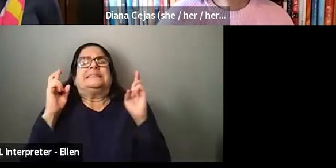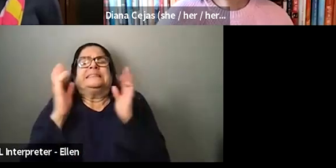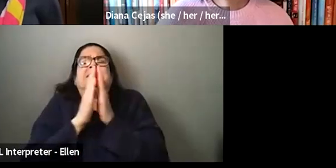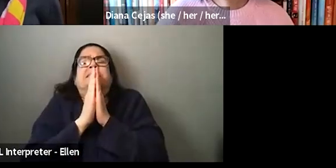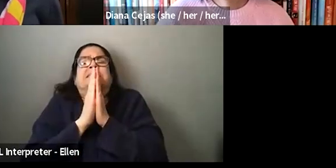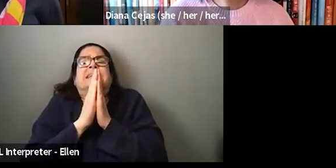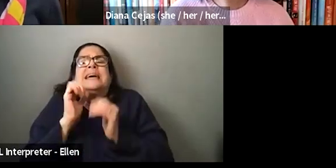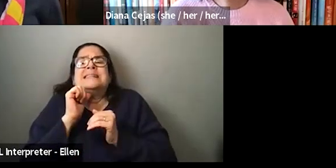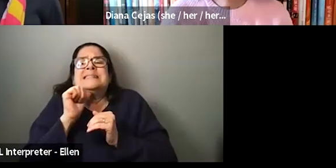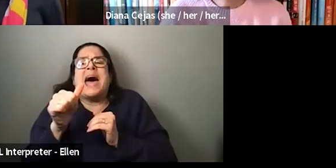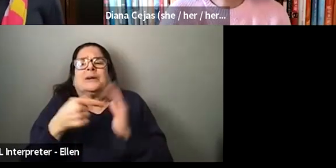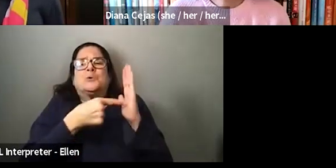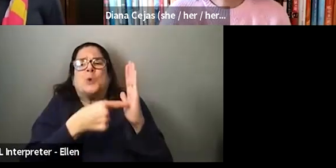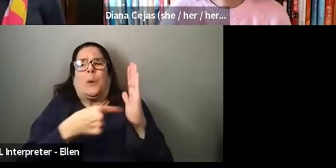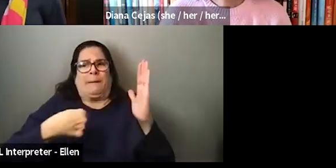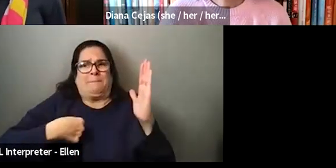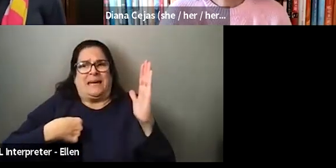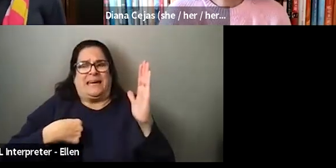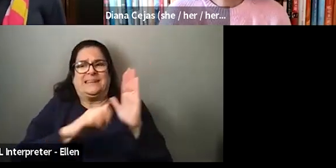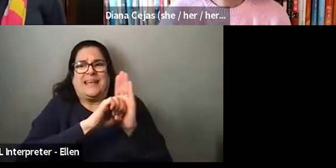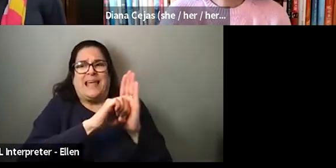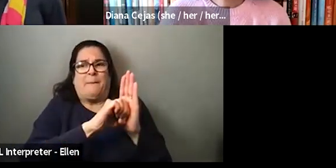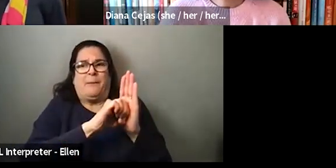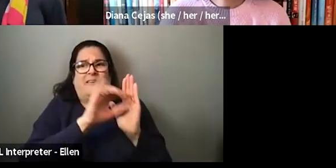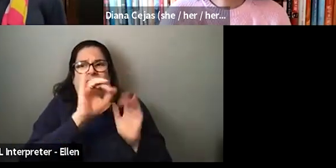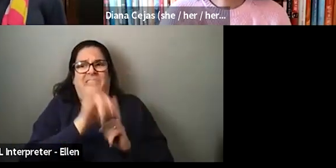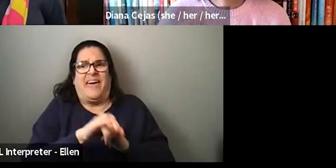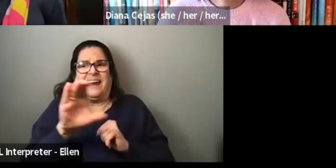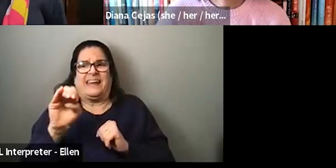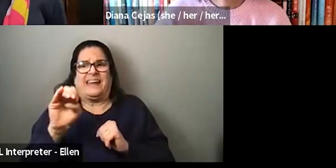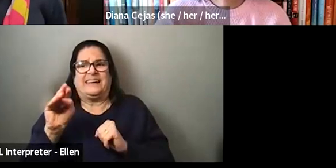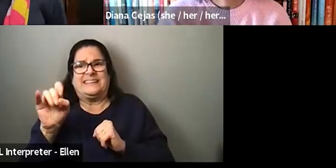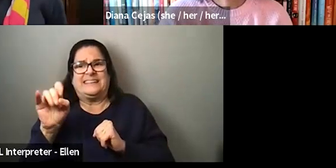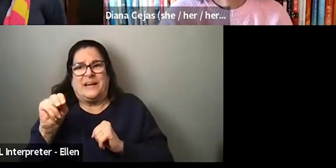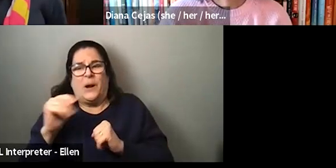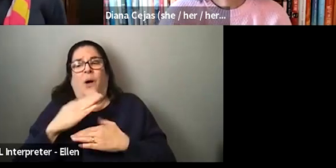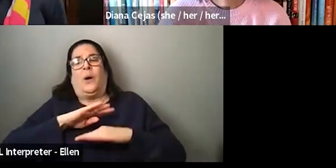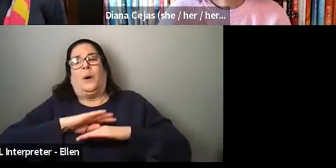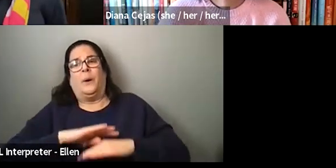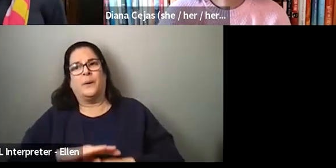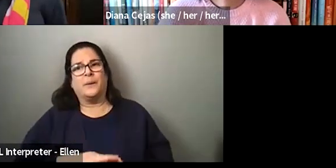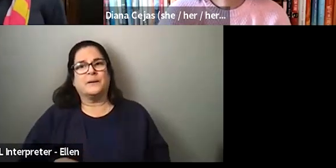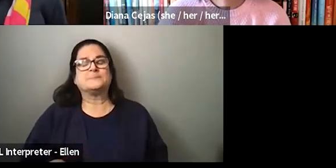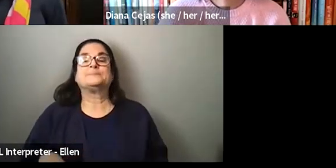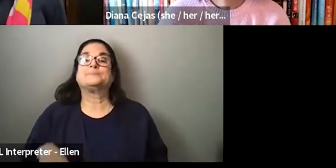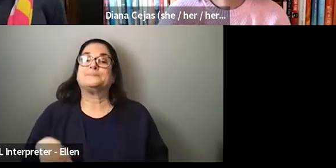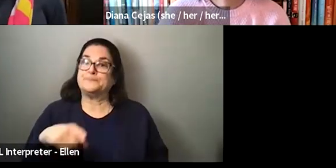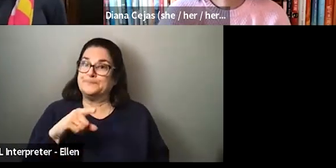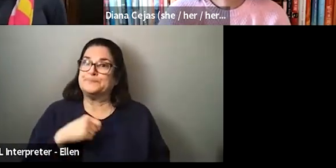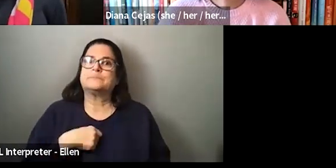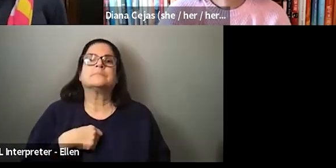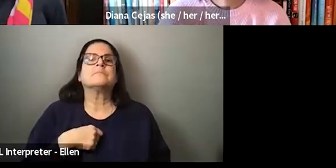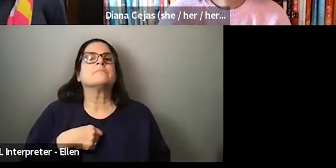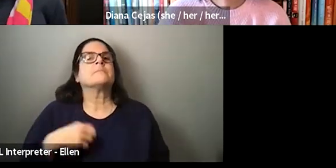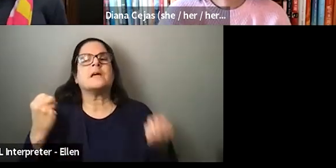for my, my condition. So thankfully it wasn't, um, yes. So I guess, you know, to add on, I think, I feel like I've had a lot